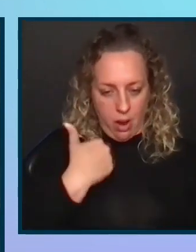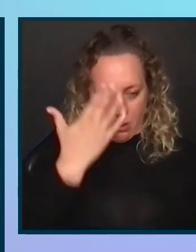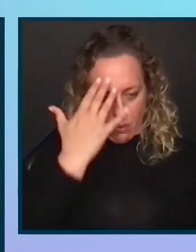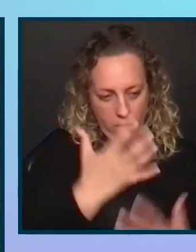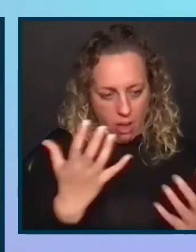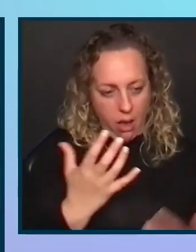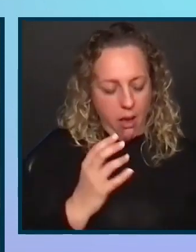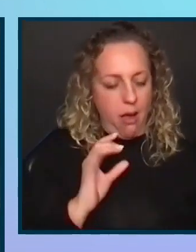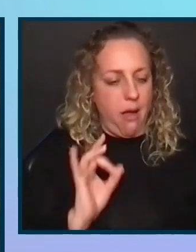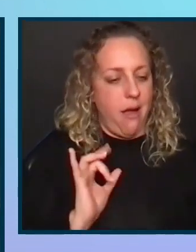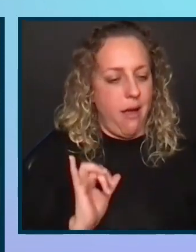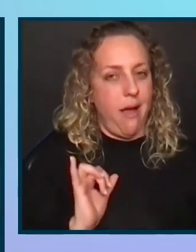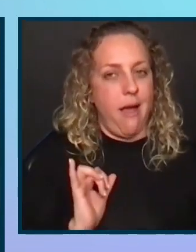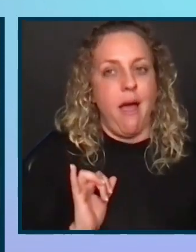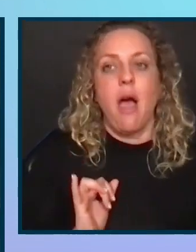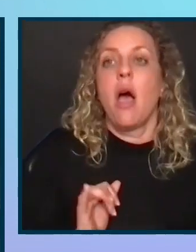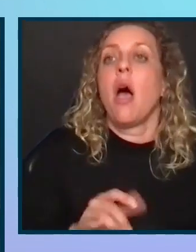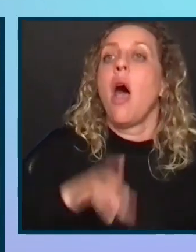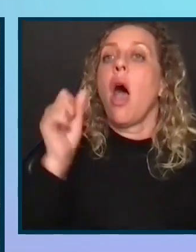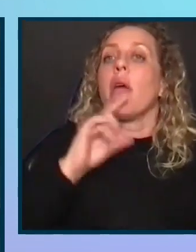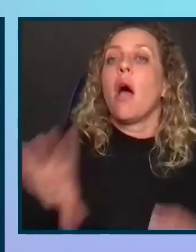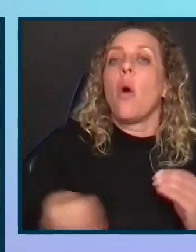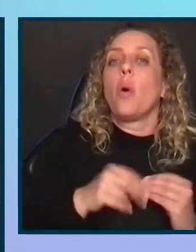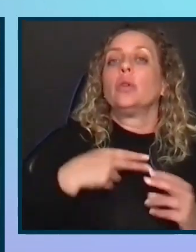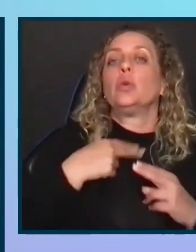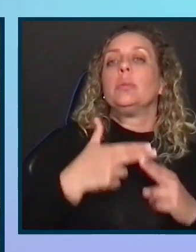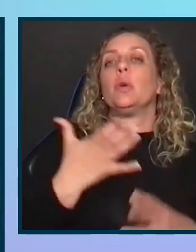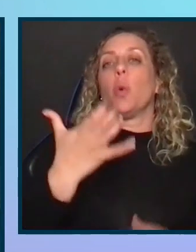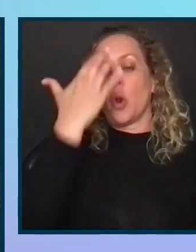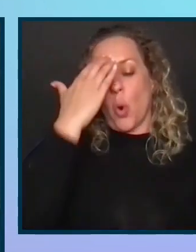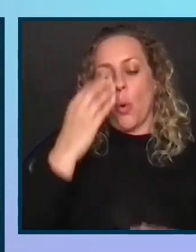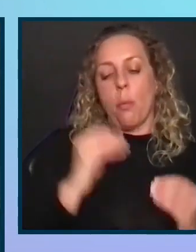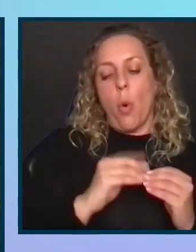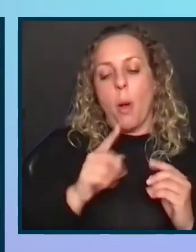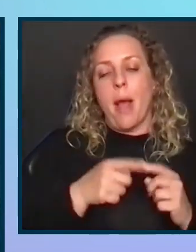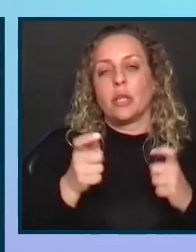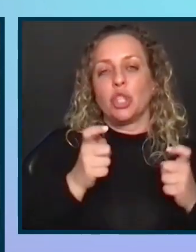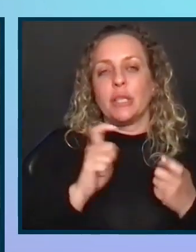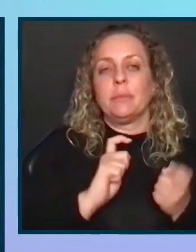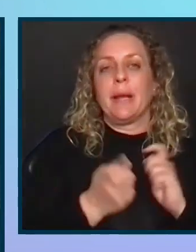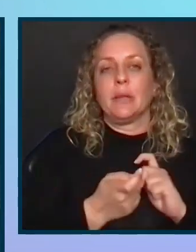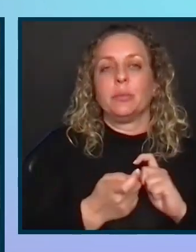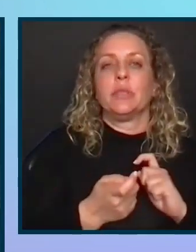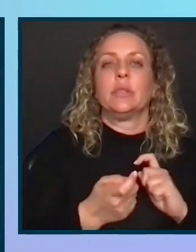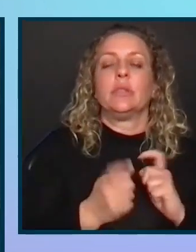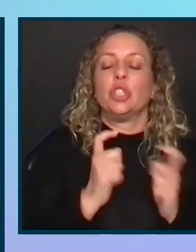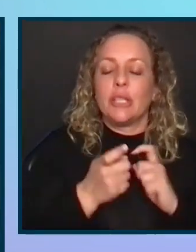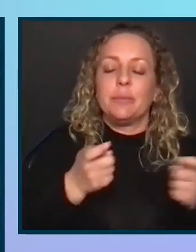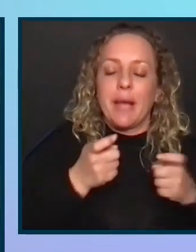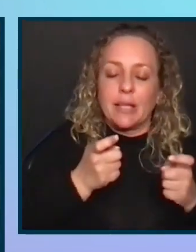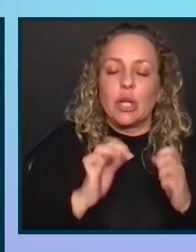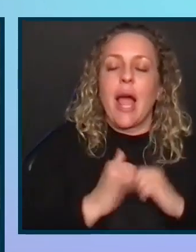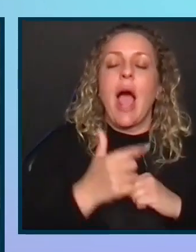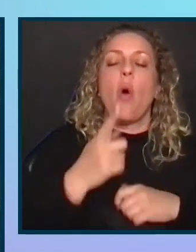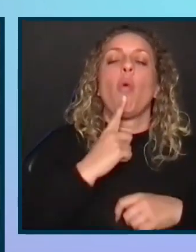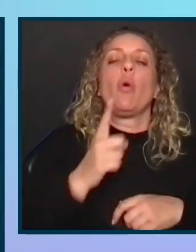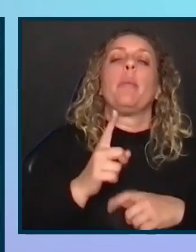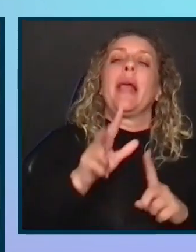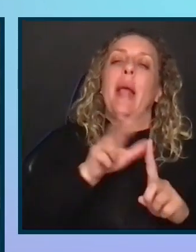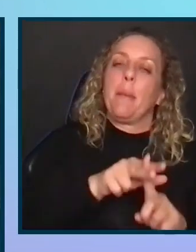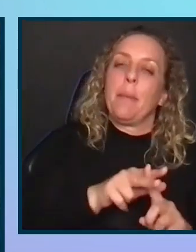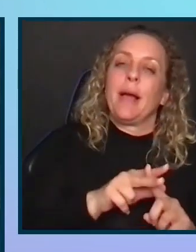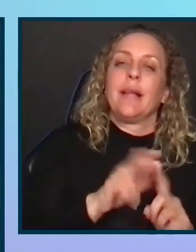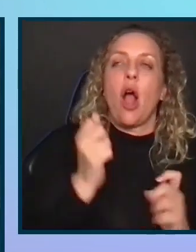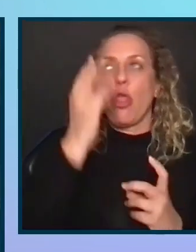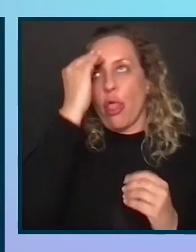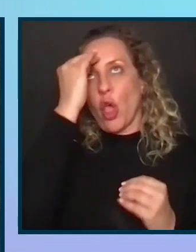There's one other thing I would mention if you want to know more about change management, how it might affect your, or how it might be implemented, and